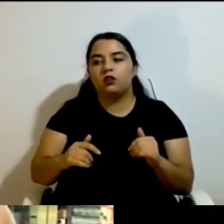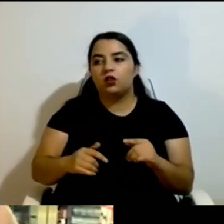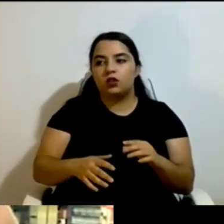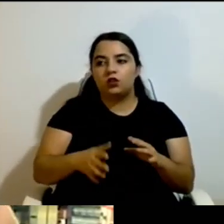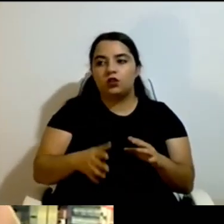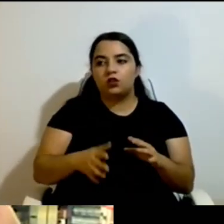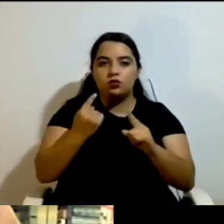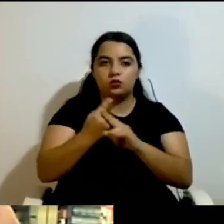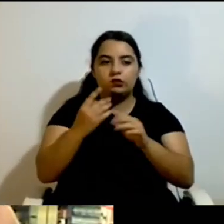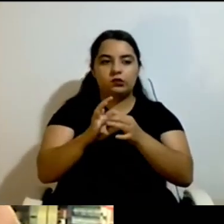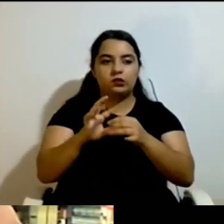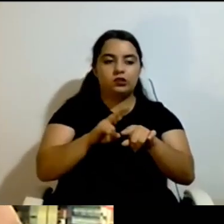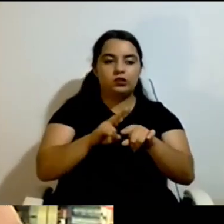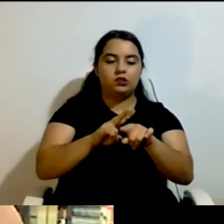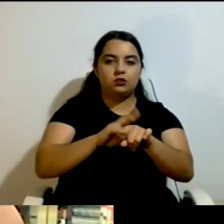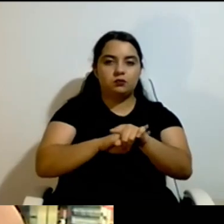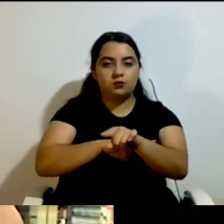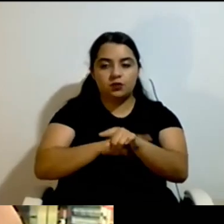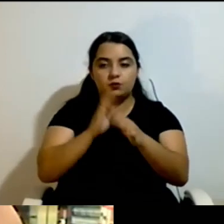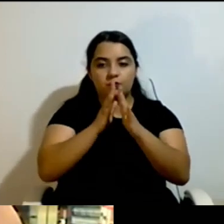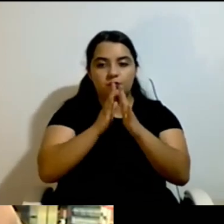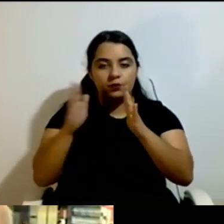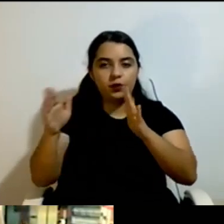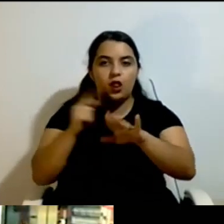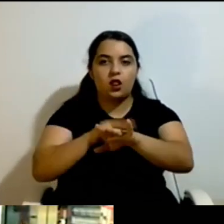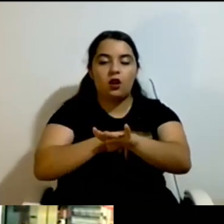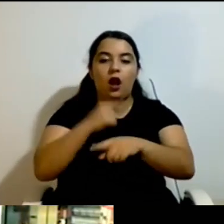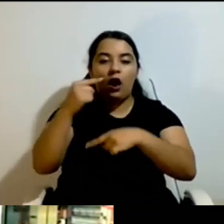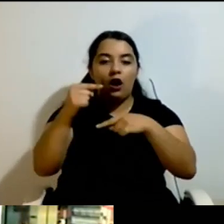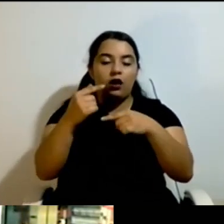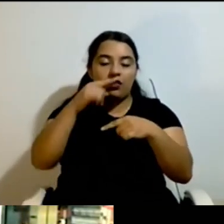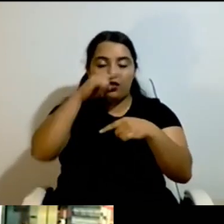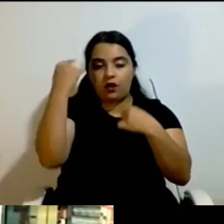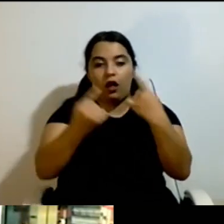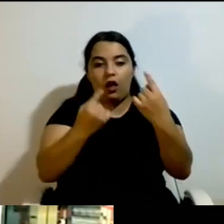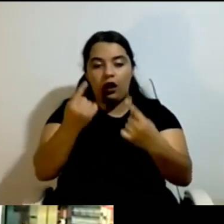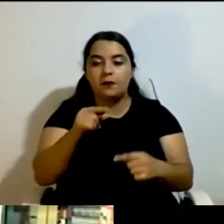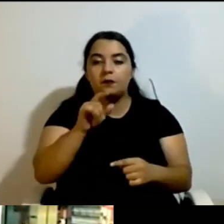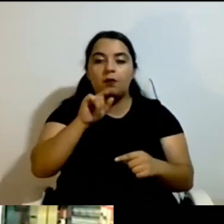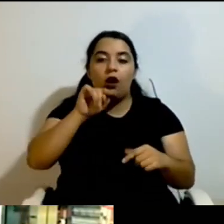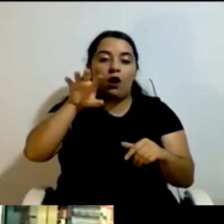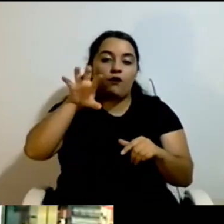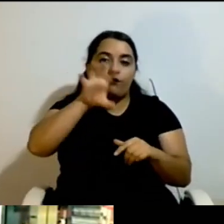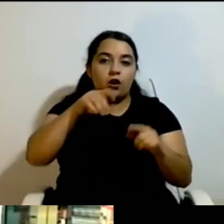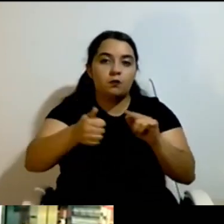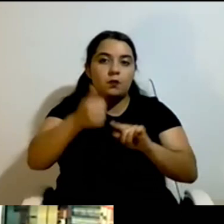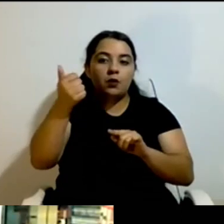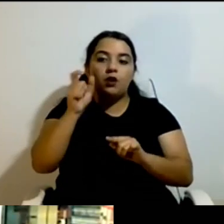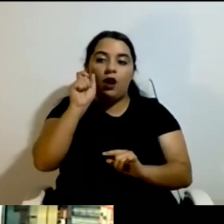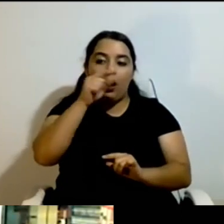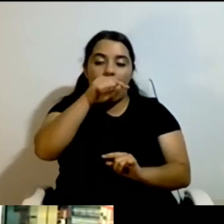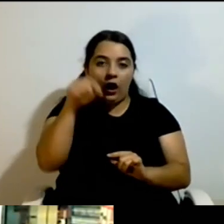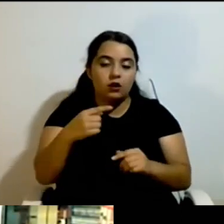to improve. And, of course, one of the bigger problems we have is that